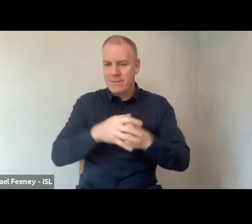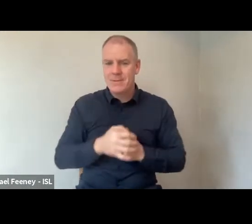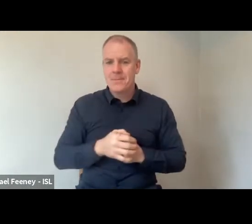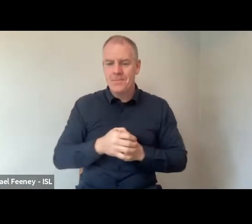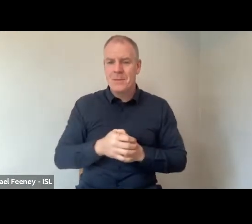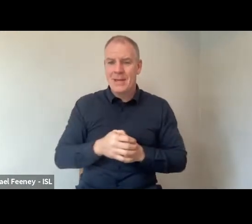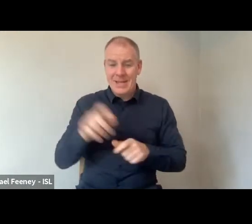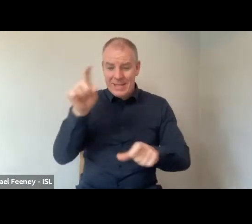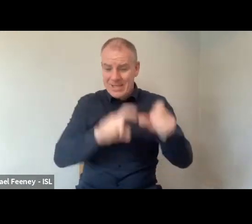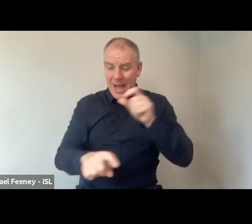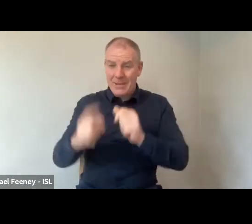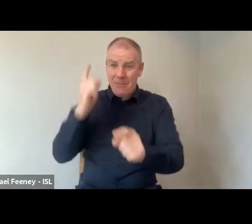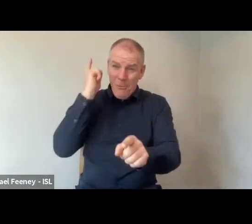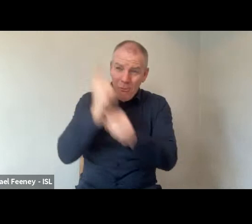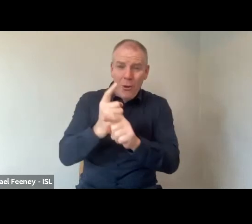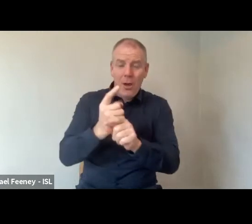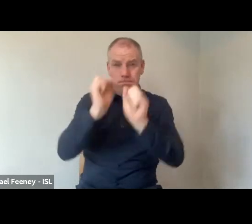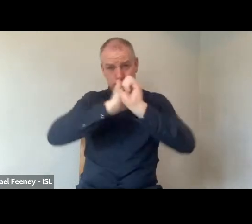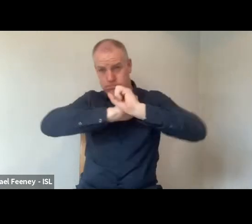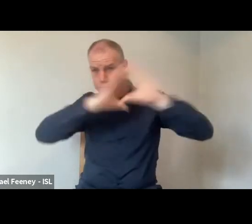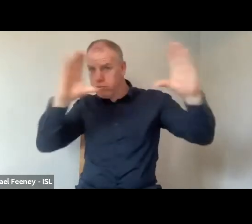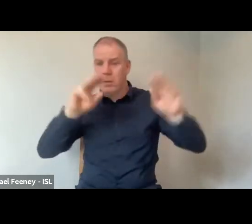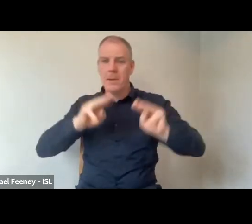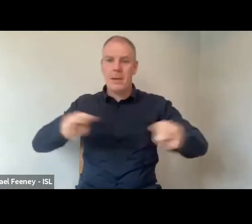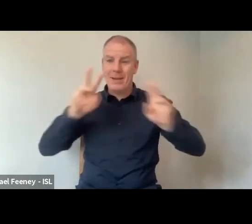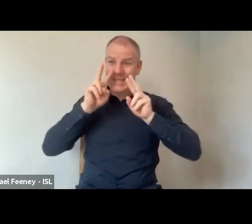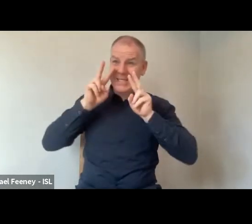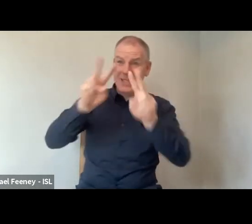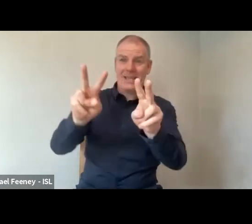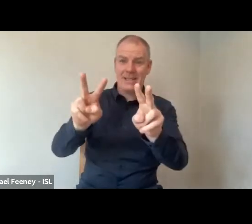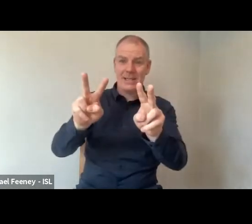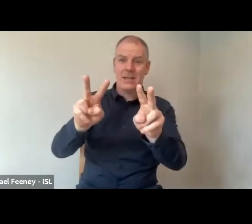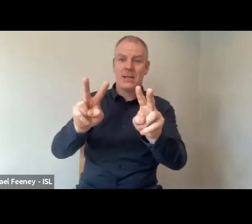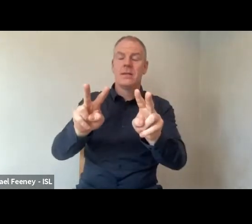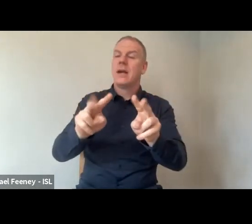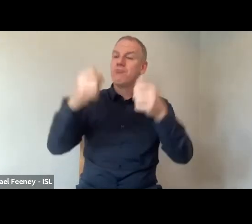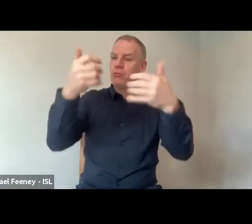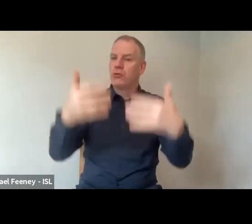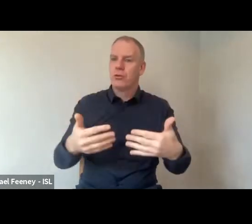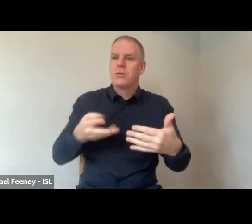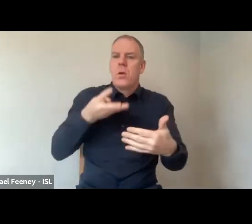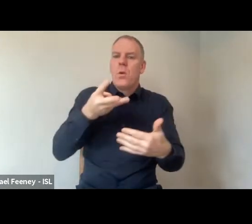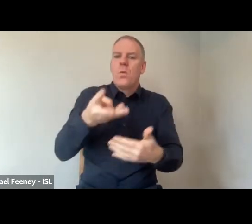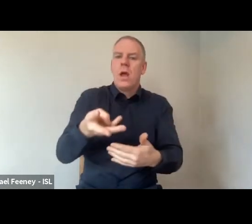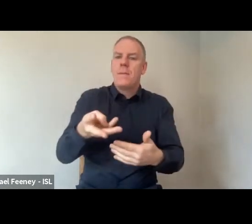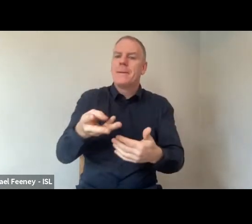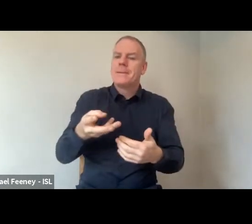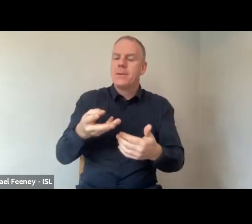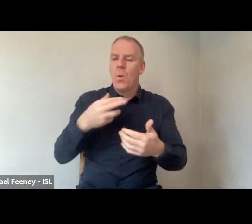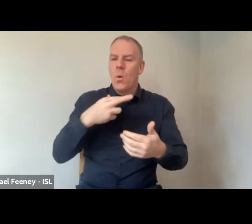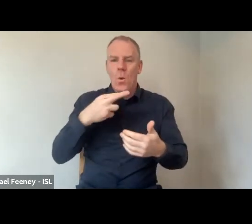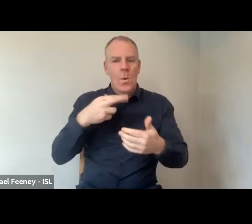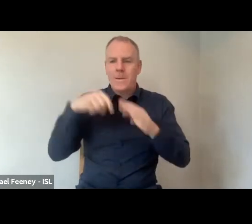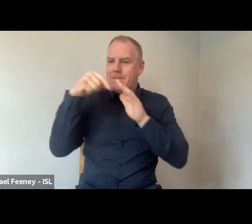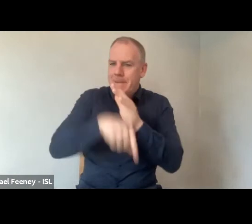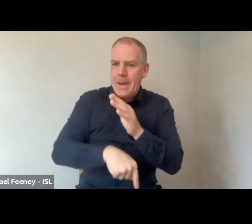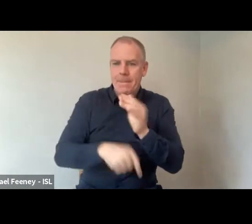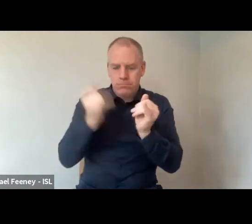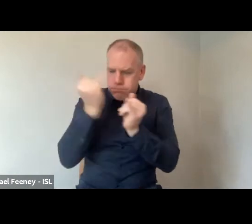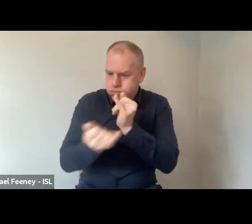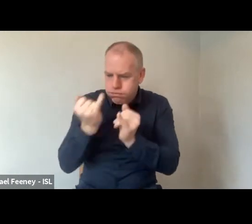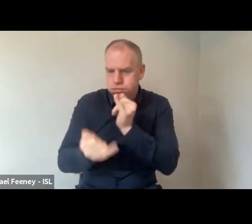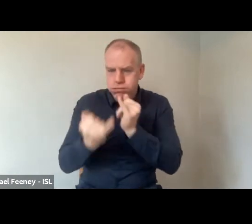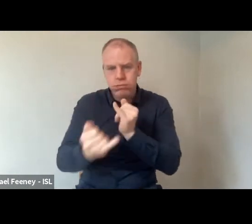visible than ever in front of the public and therefore I think these findings will prove to be extremely rich and insightful.